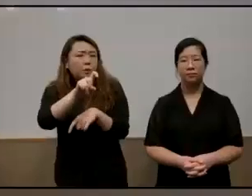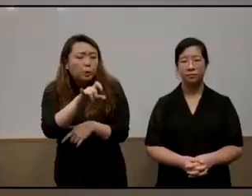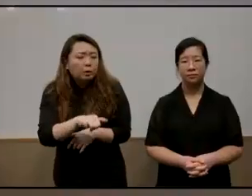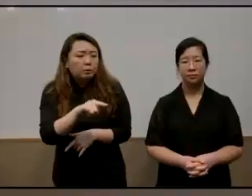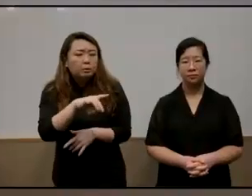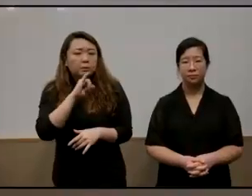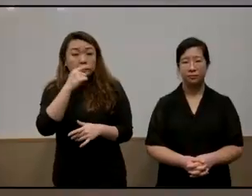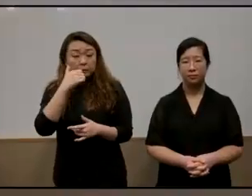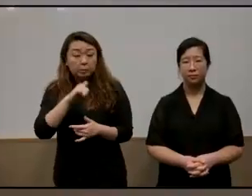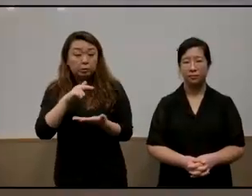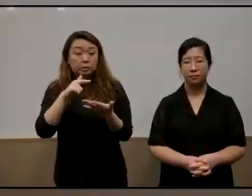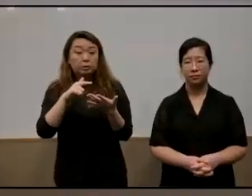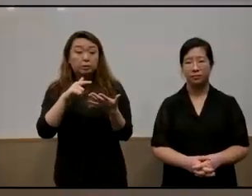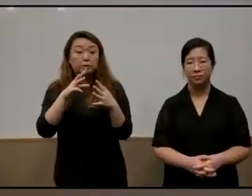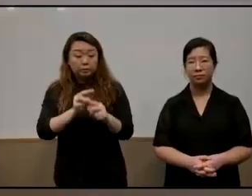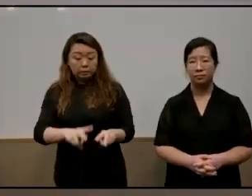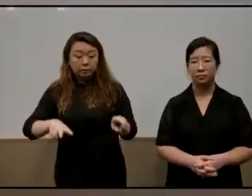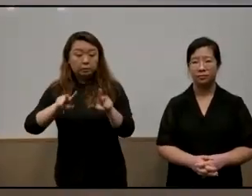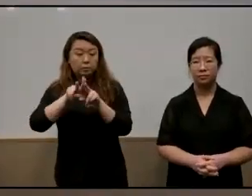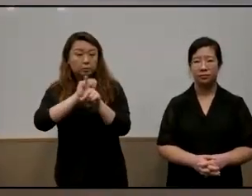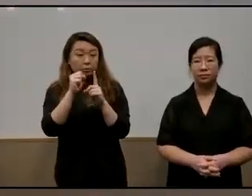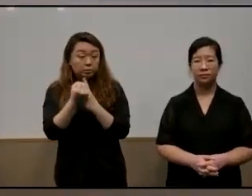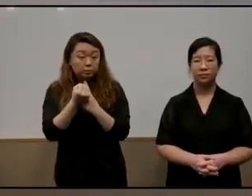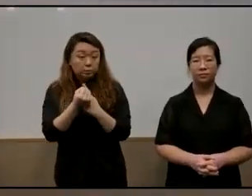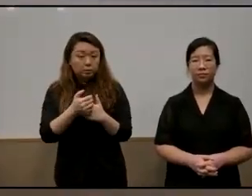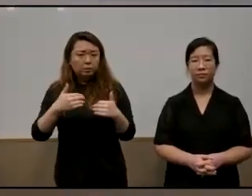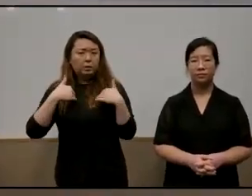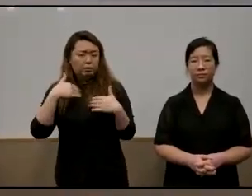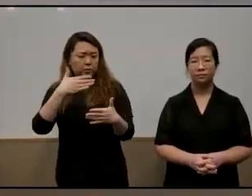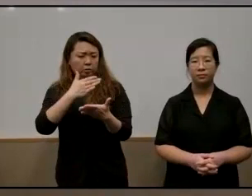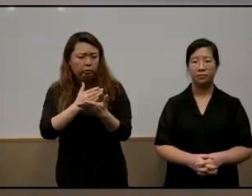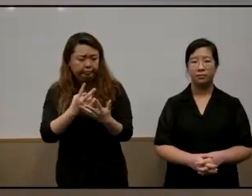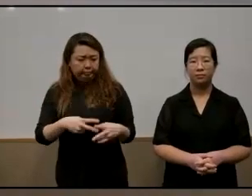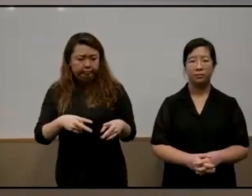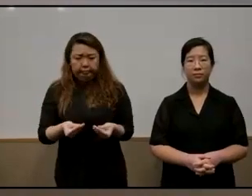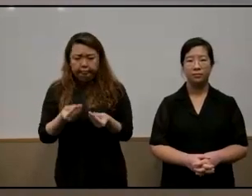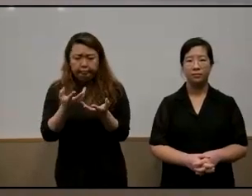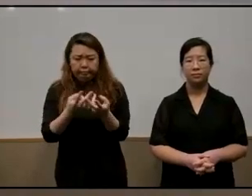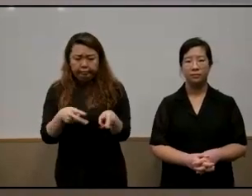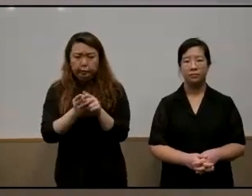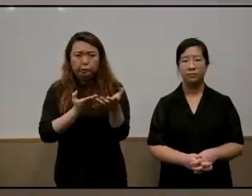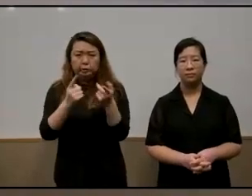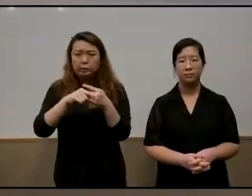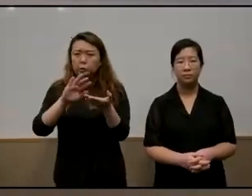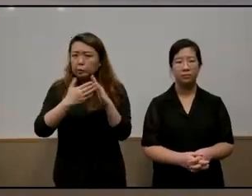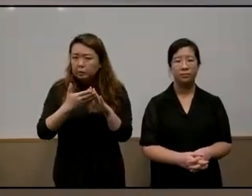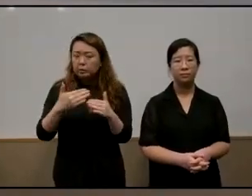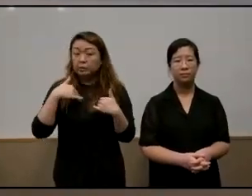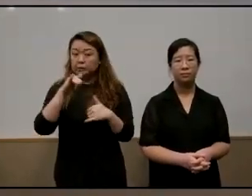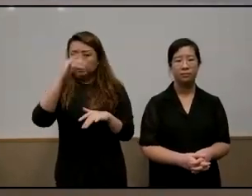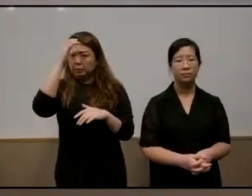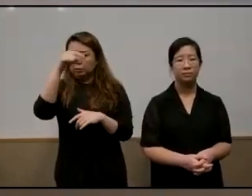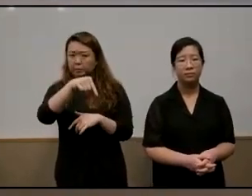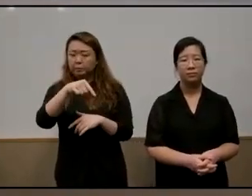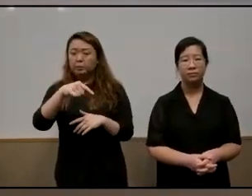the value as a society do we have we stopped valuing service to the community has this concept of